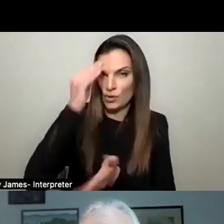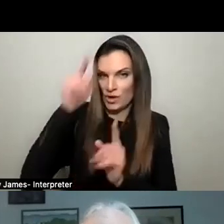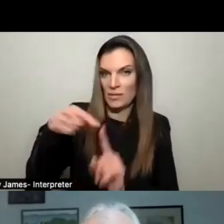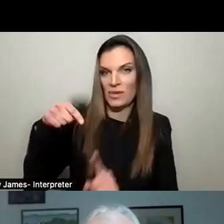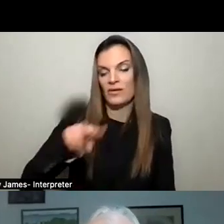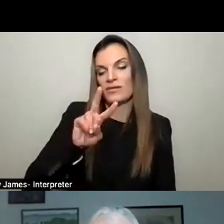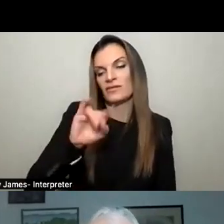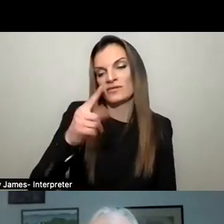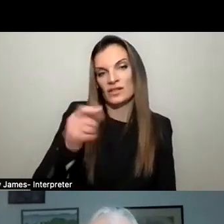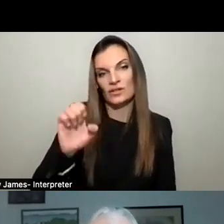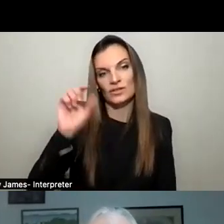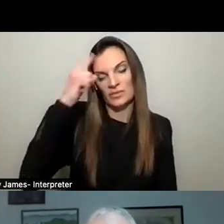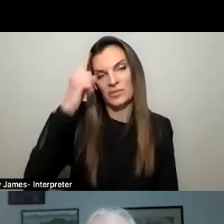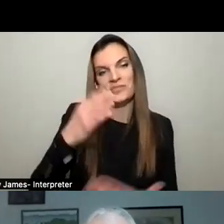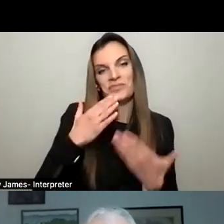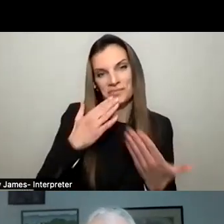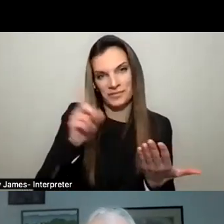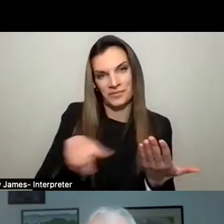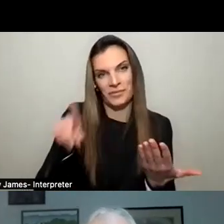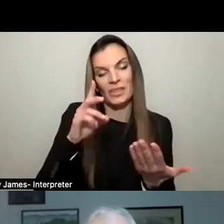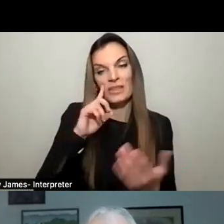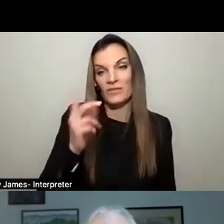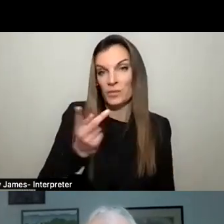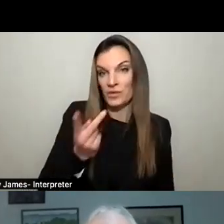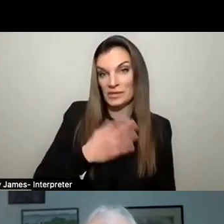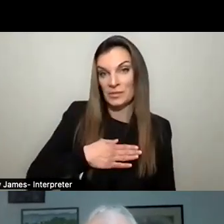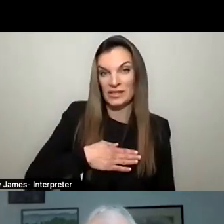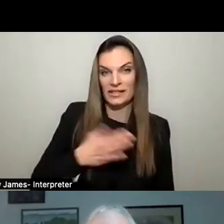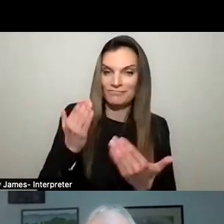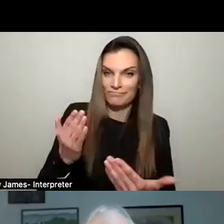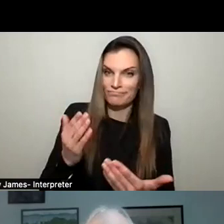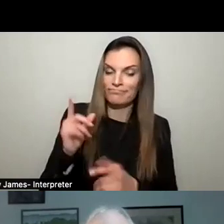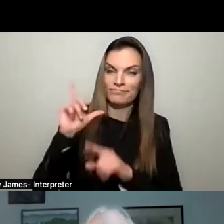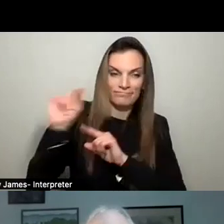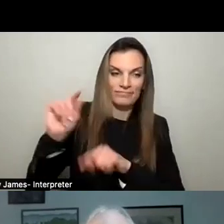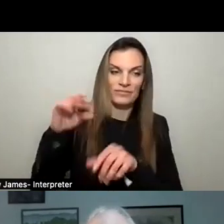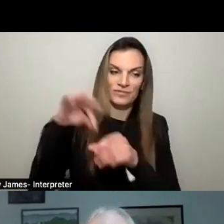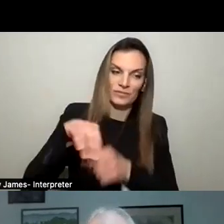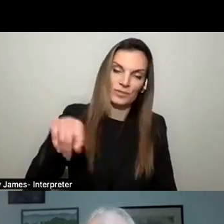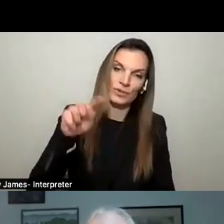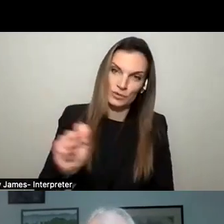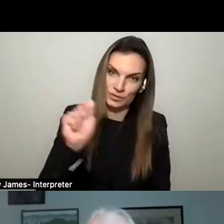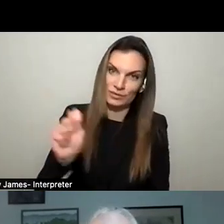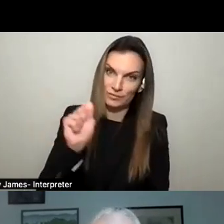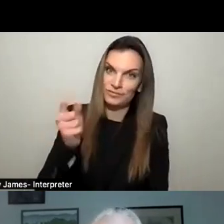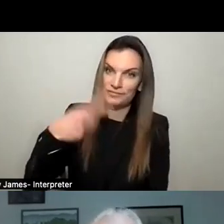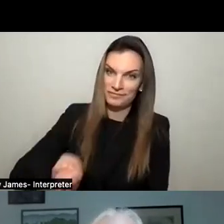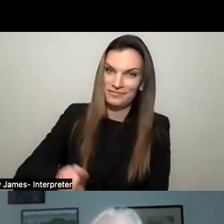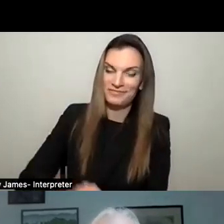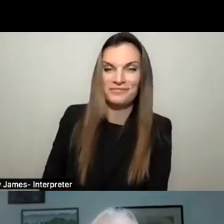government. Thank you all. And for both of us, please get out and vote on Tuesday next week.